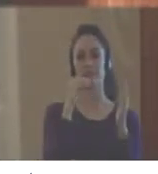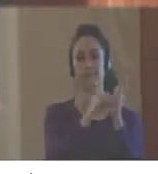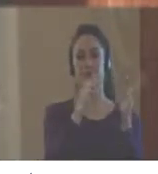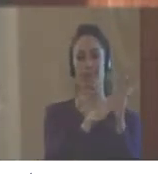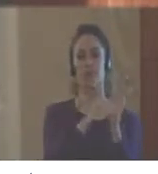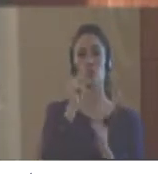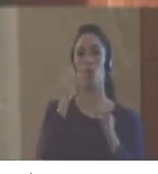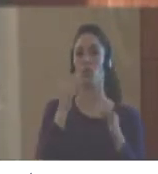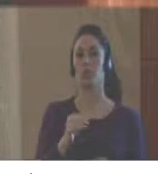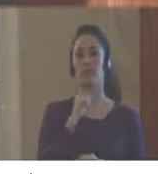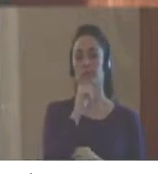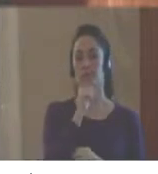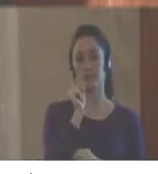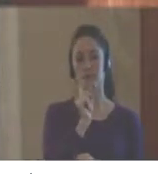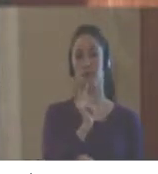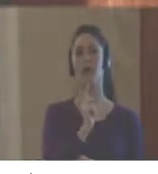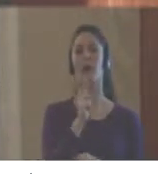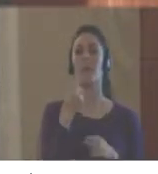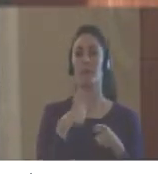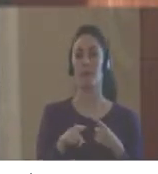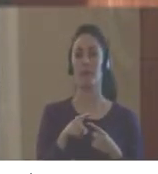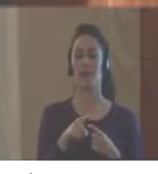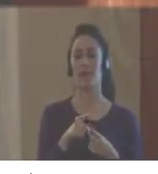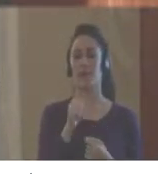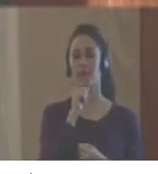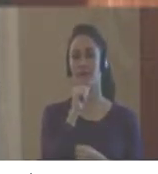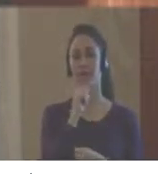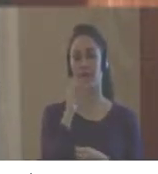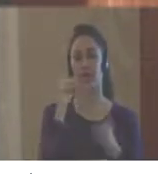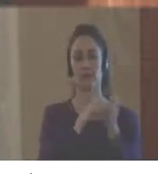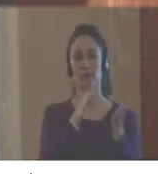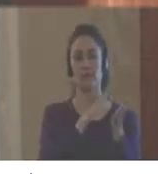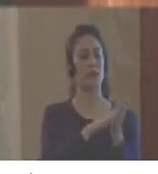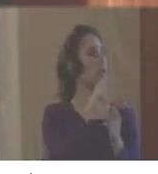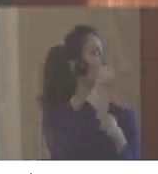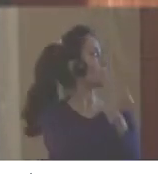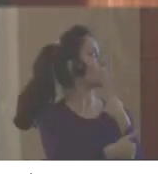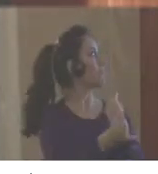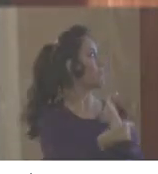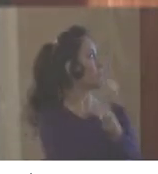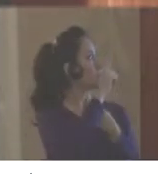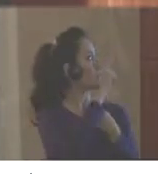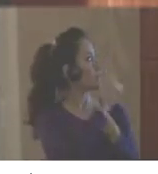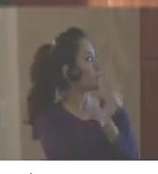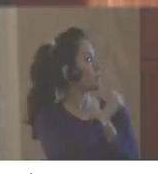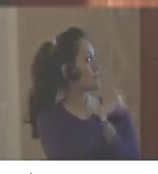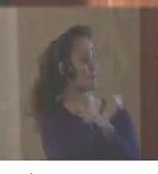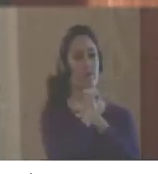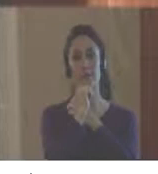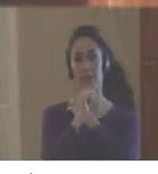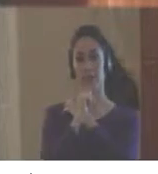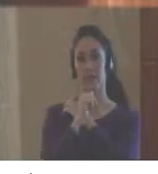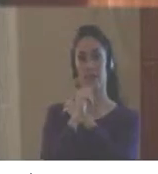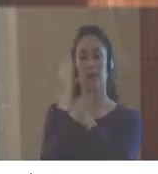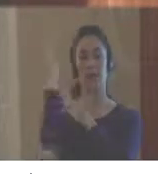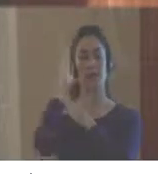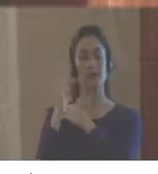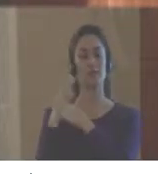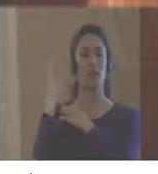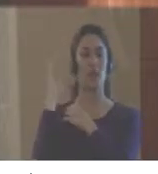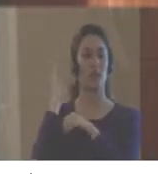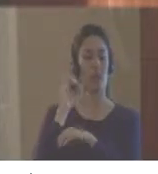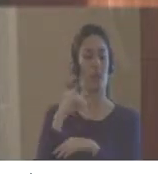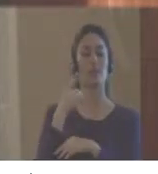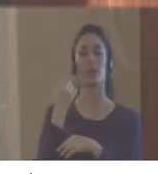anything. it's not that they're not compliant, but the thing is that we haven't applied this in any of these countries. In Brazil, for instance,